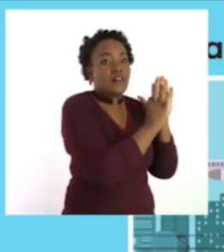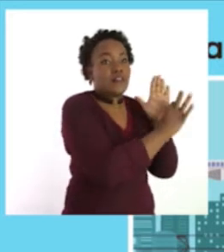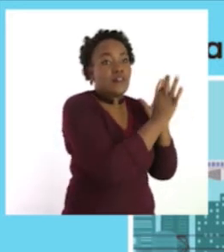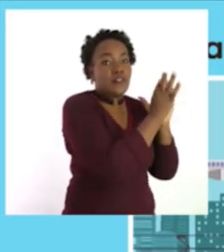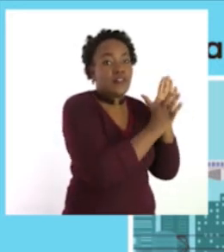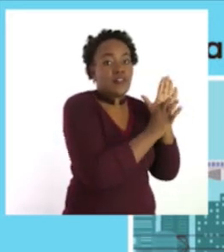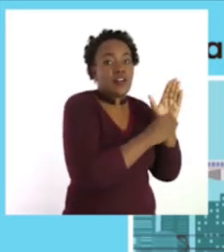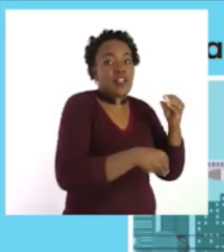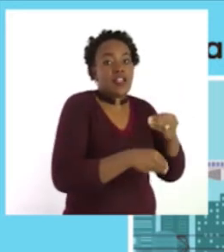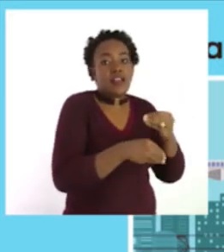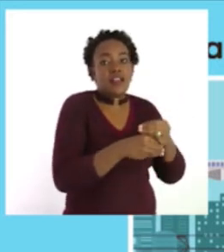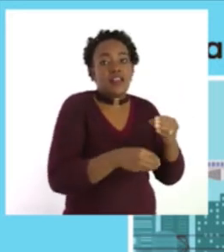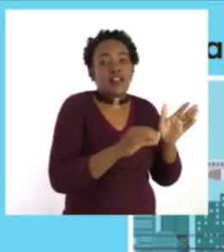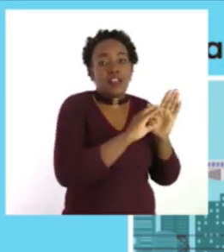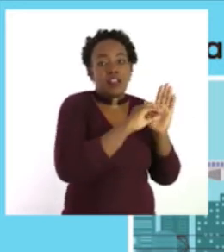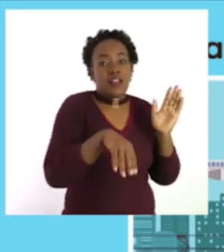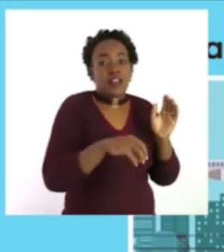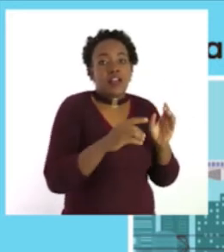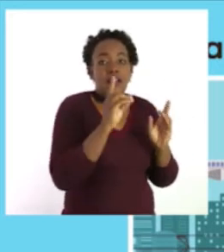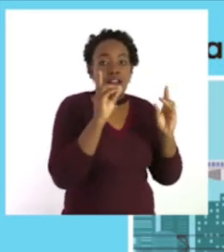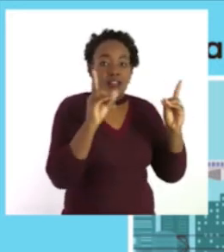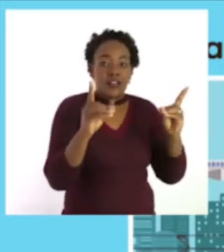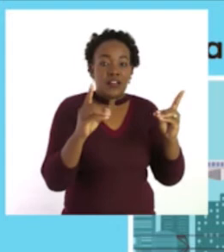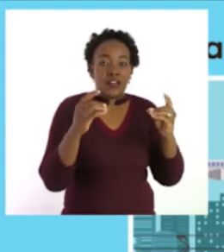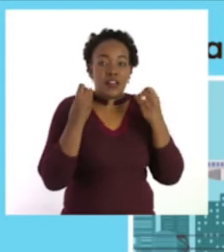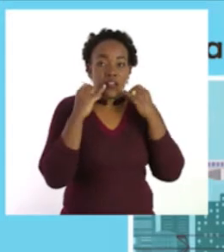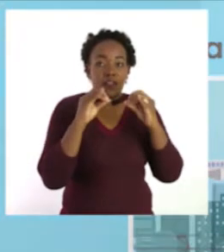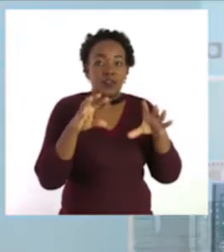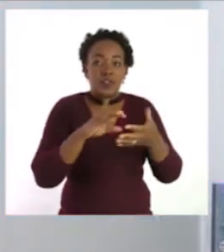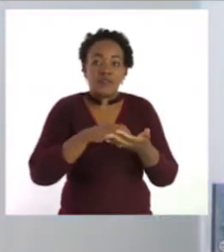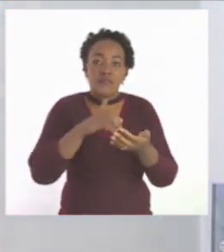addition, and subtraction, and data handling.